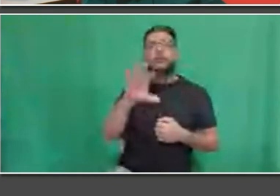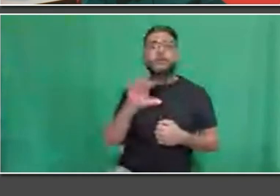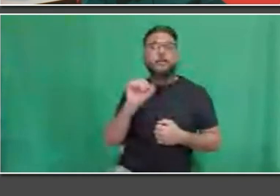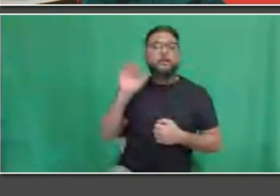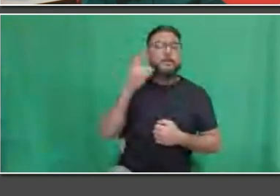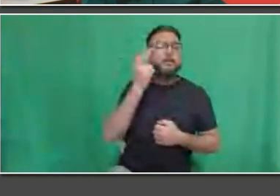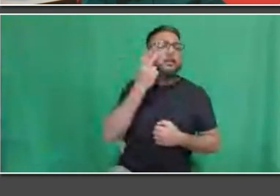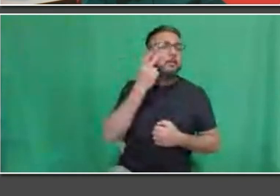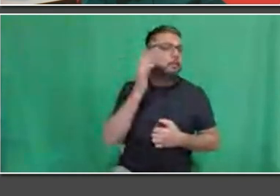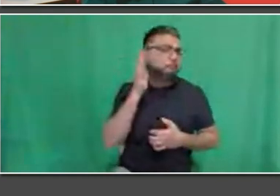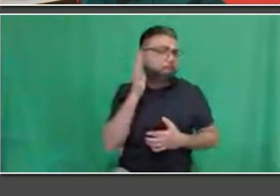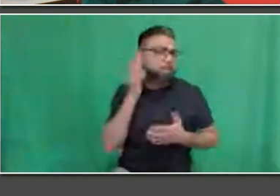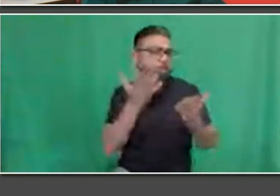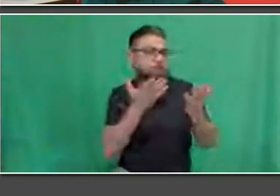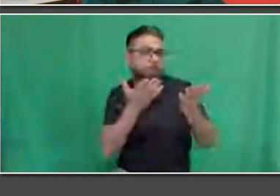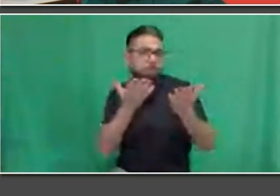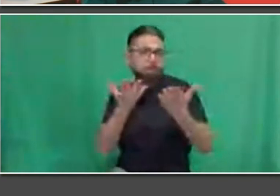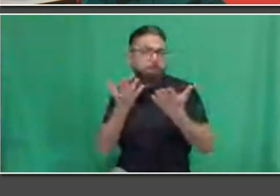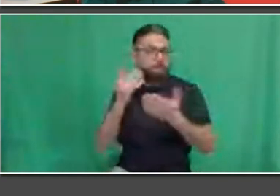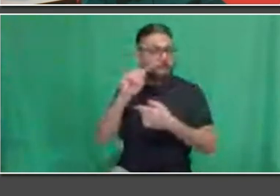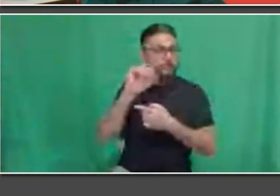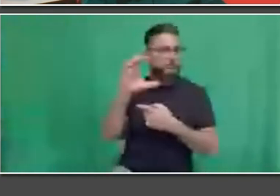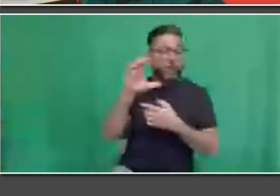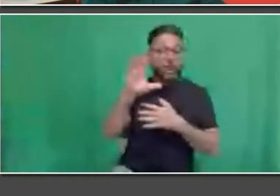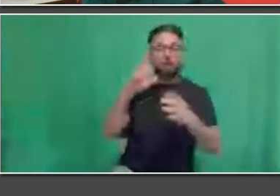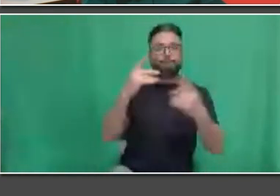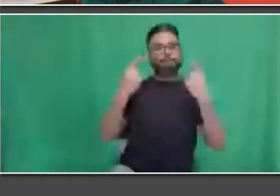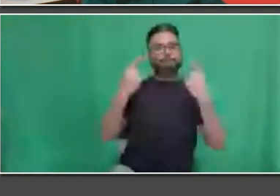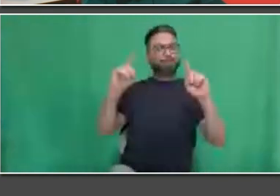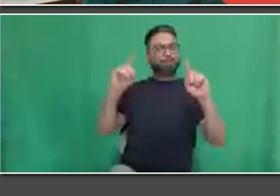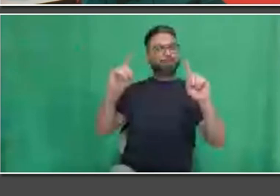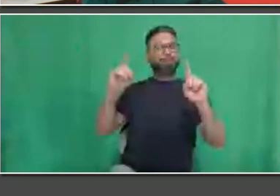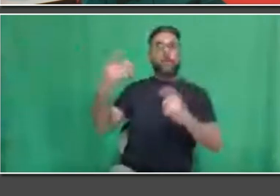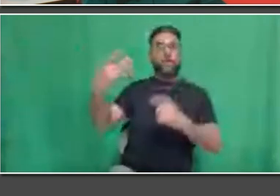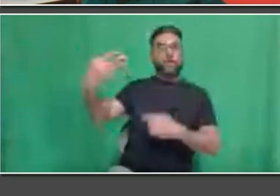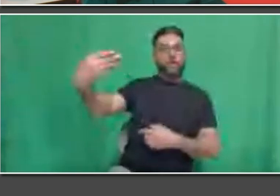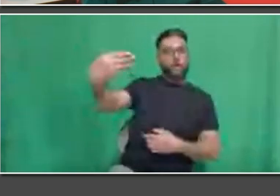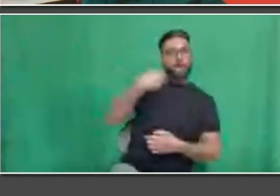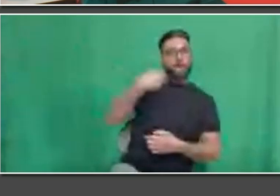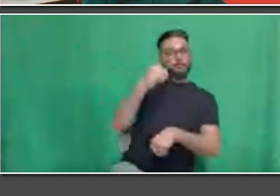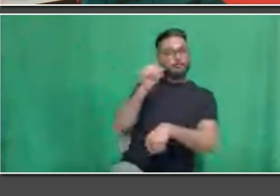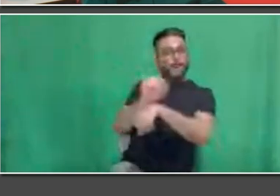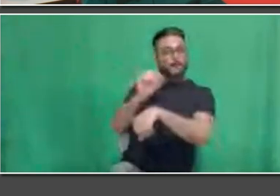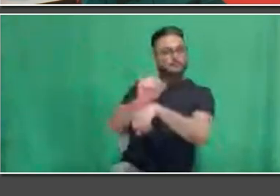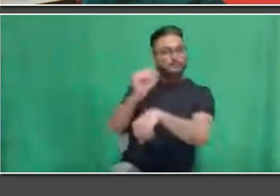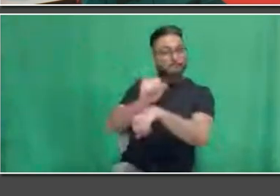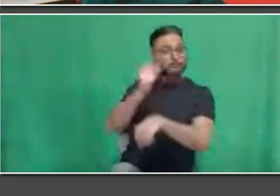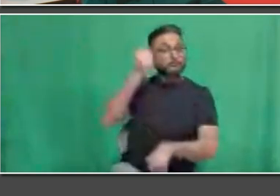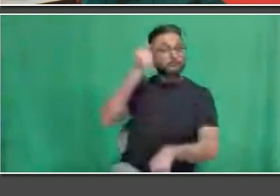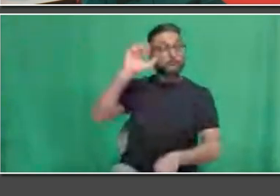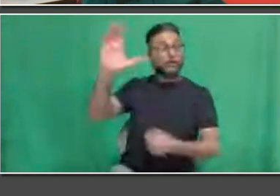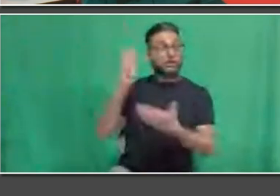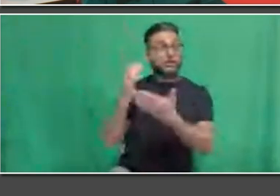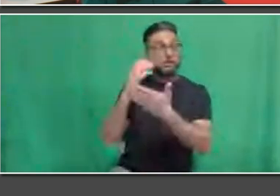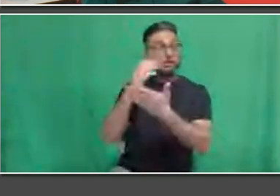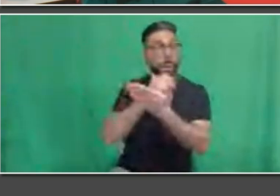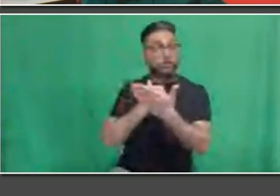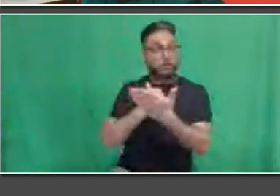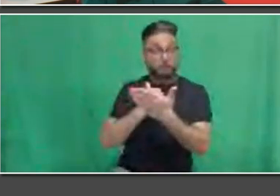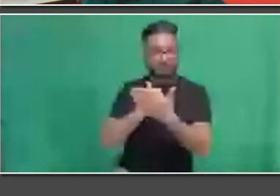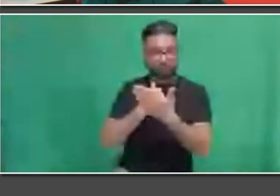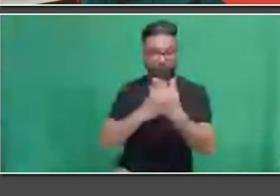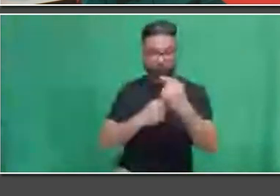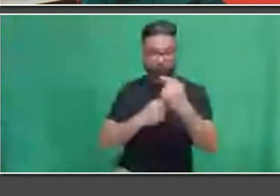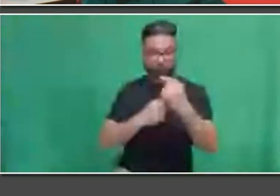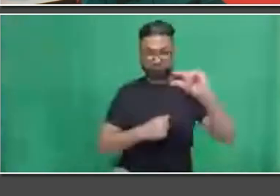very late offer, but it was a far less compensation offer than the other two companies. So I had a decision to make. So given my student background,